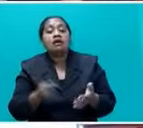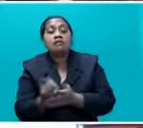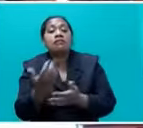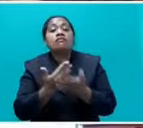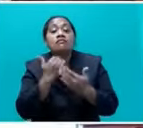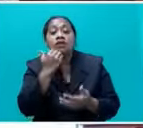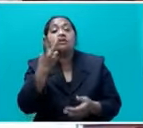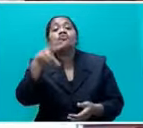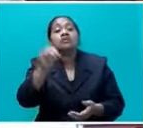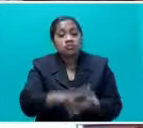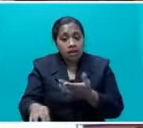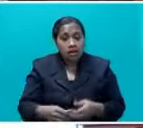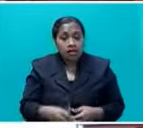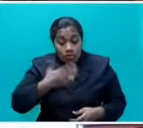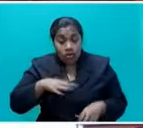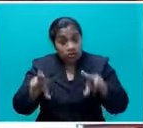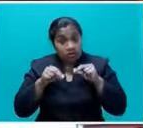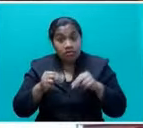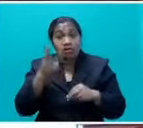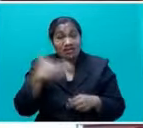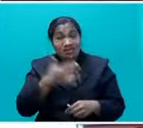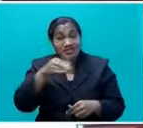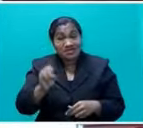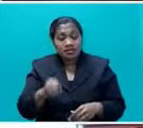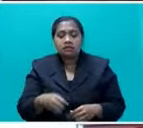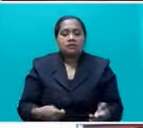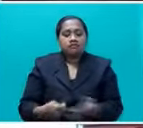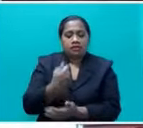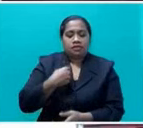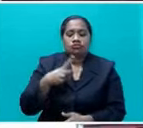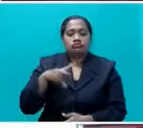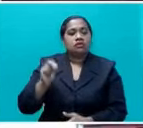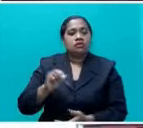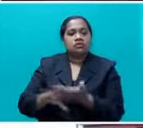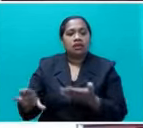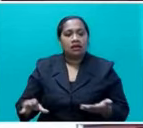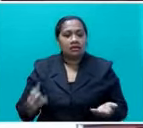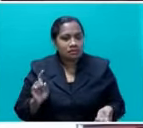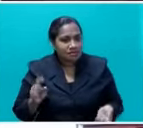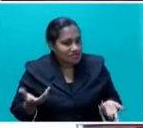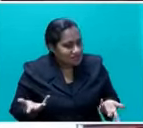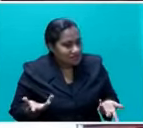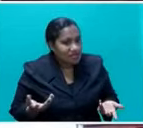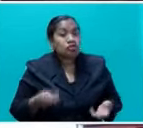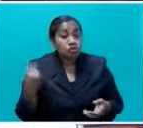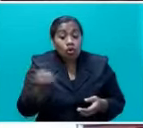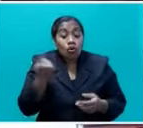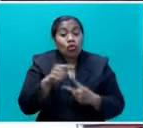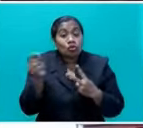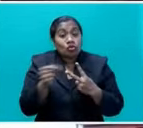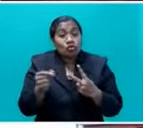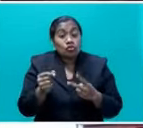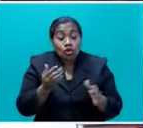So that is the choice of the recipient. They are being very silly. They can get the